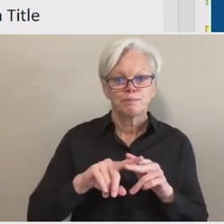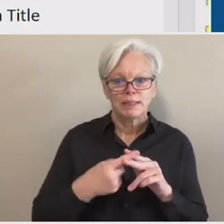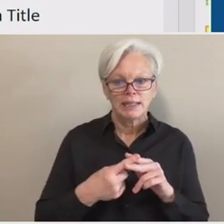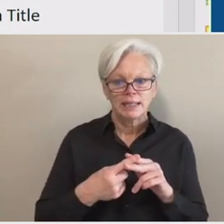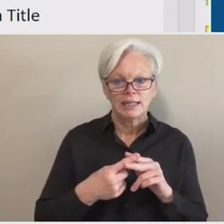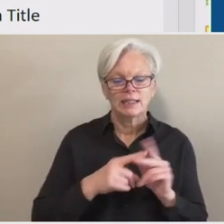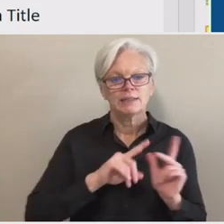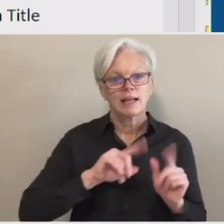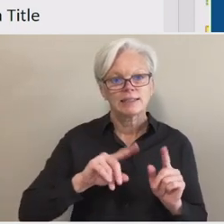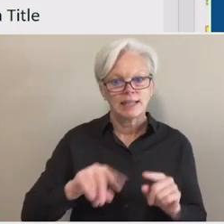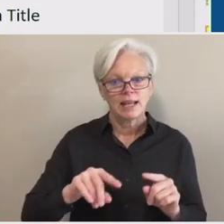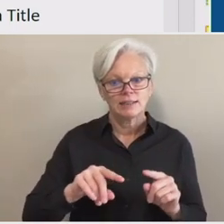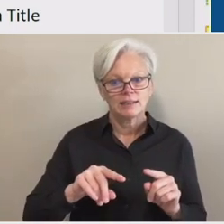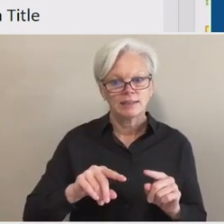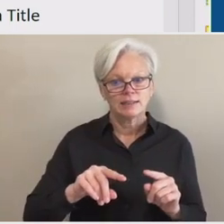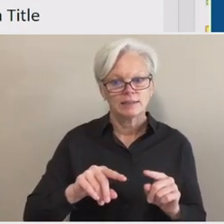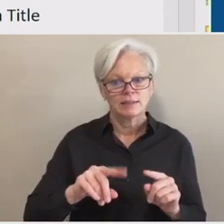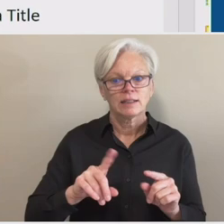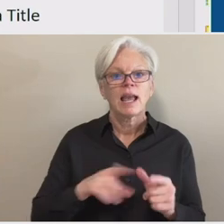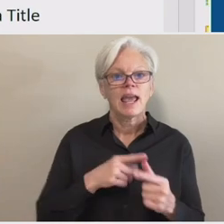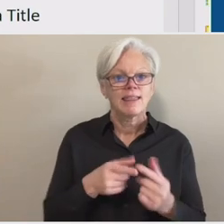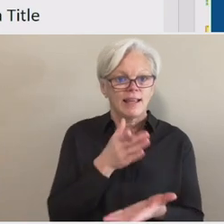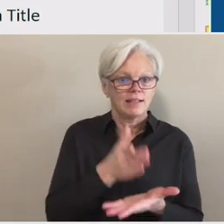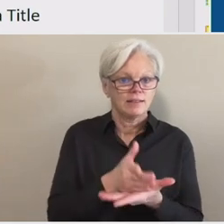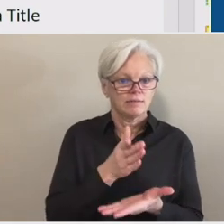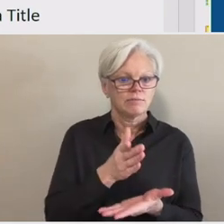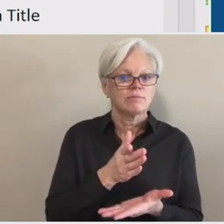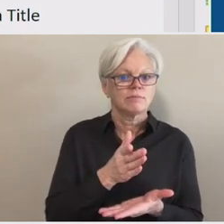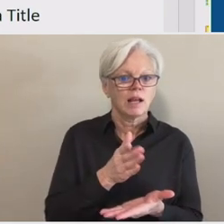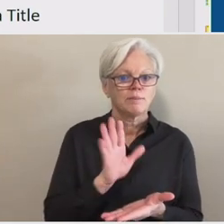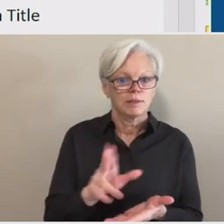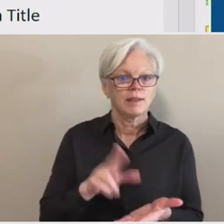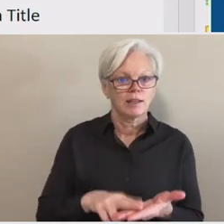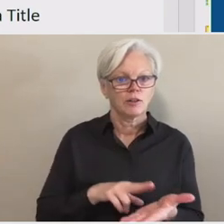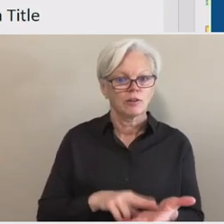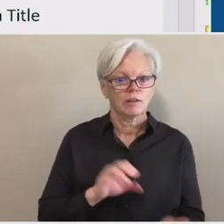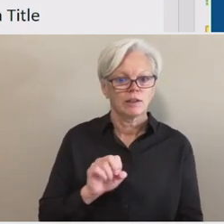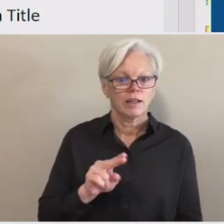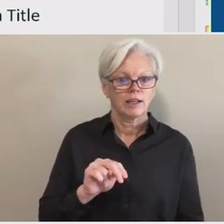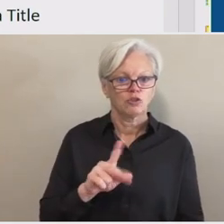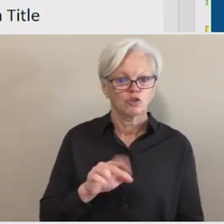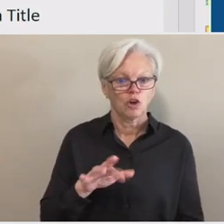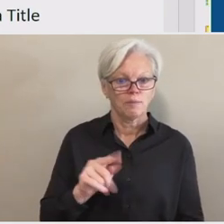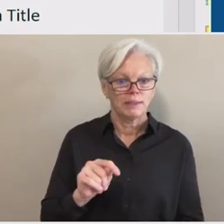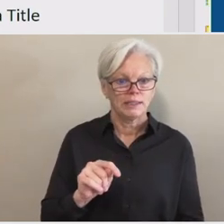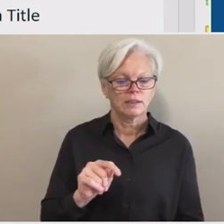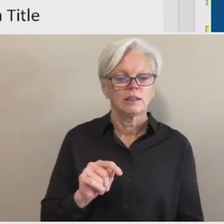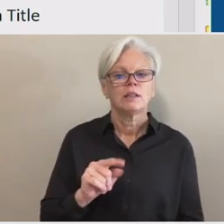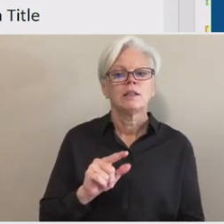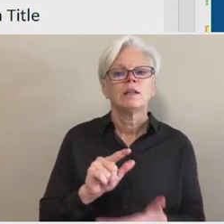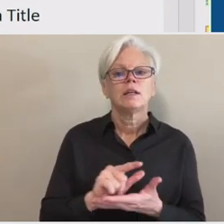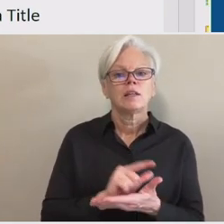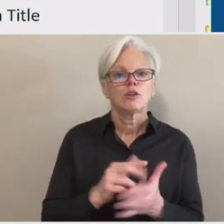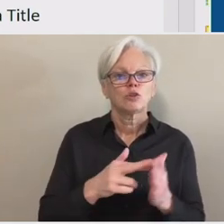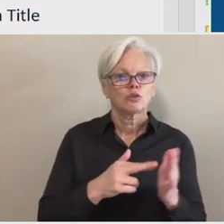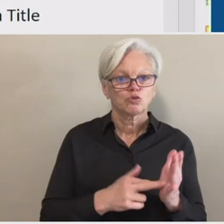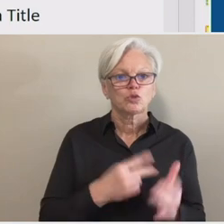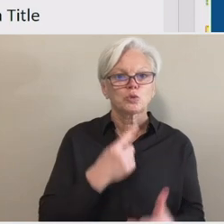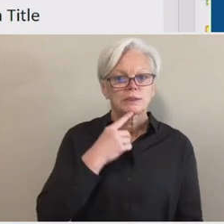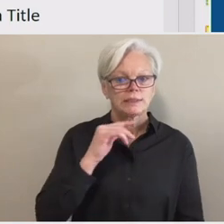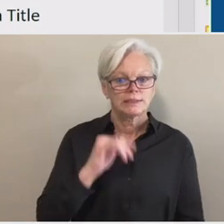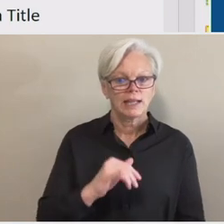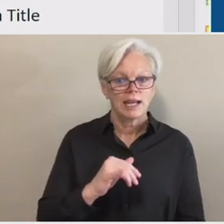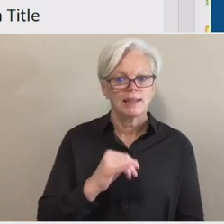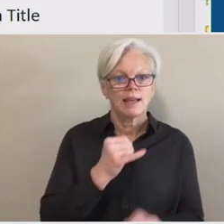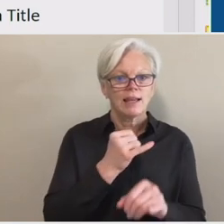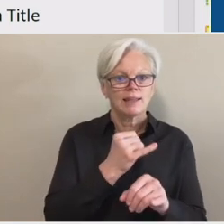and subsequently ceases enrollment. Um, the, the statutory rules provide that the institution,